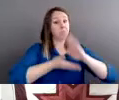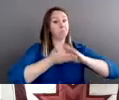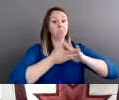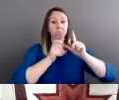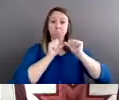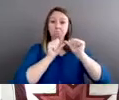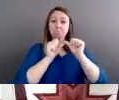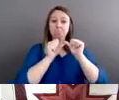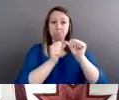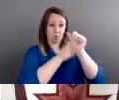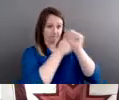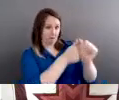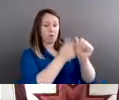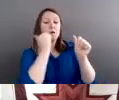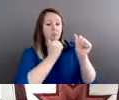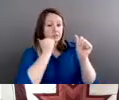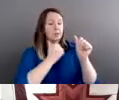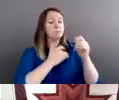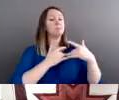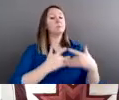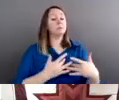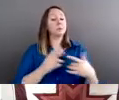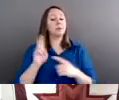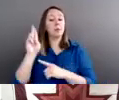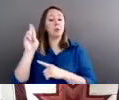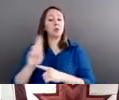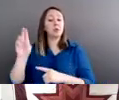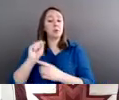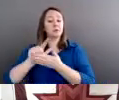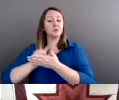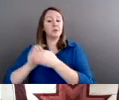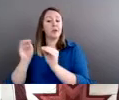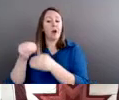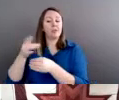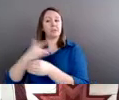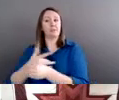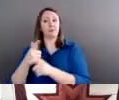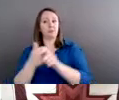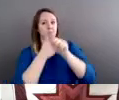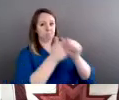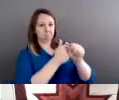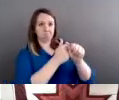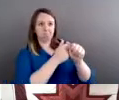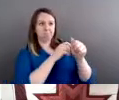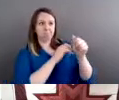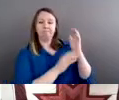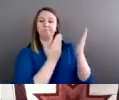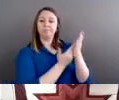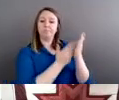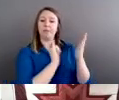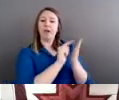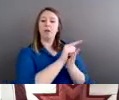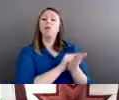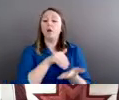usually by our friends in the United States Attorney's offices. That's the law that they use. But I want to